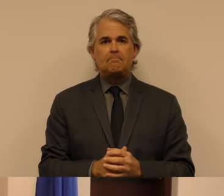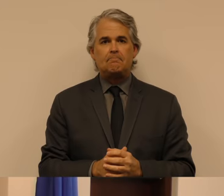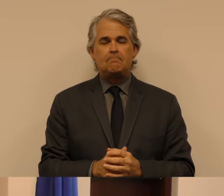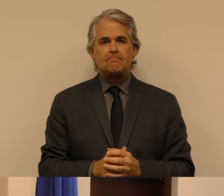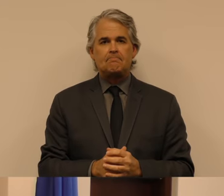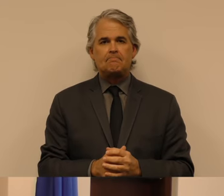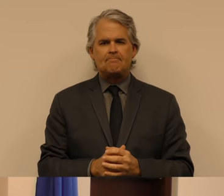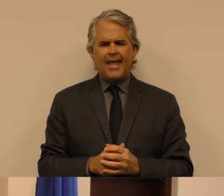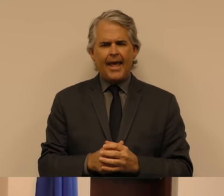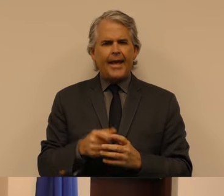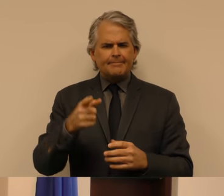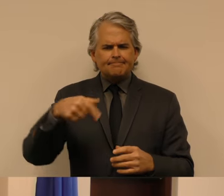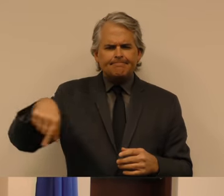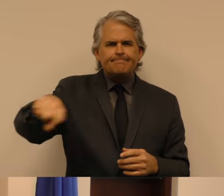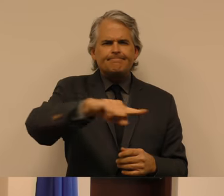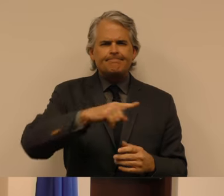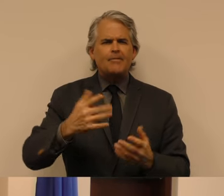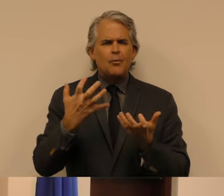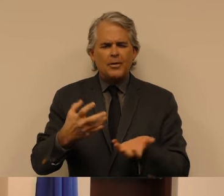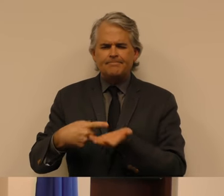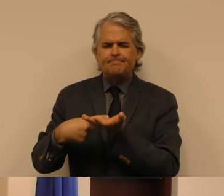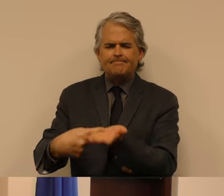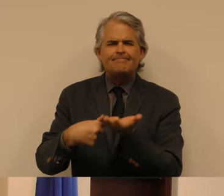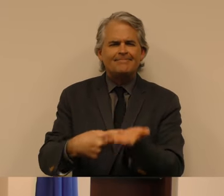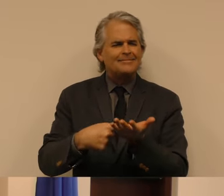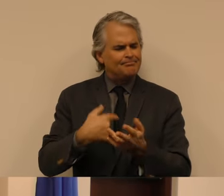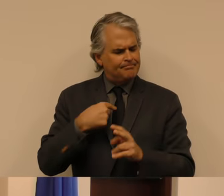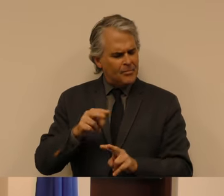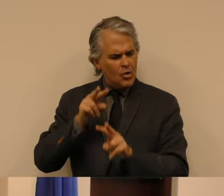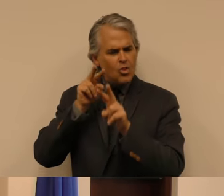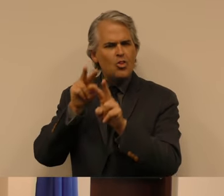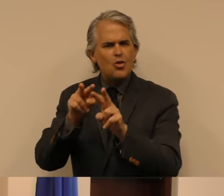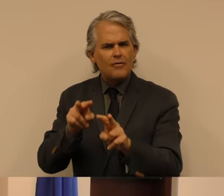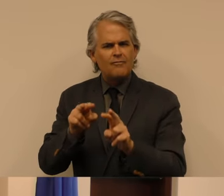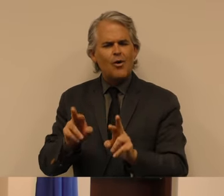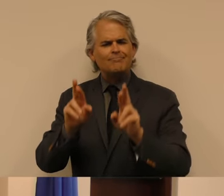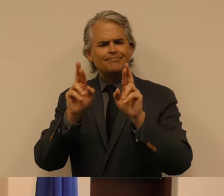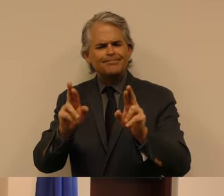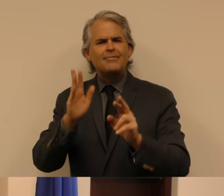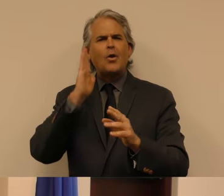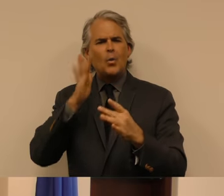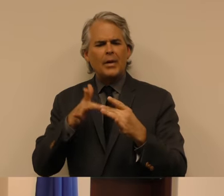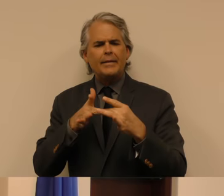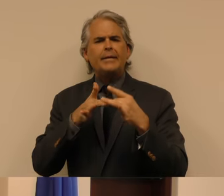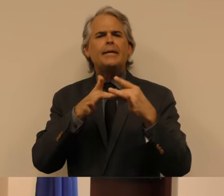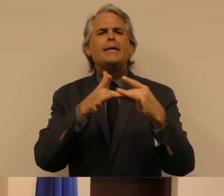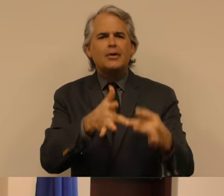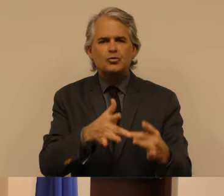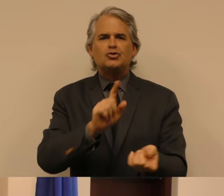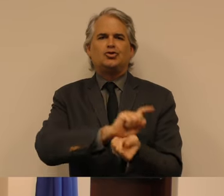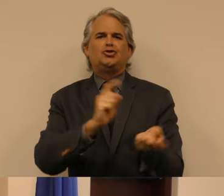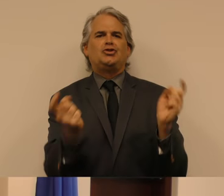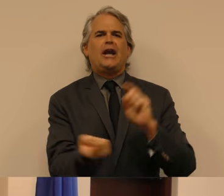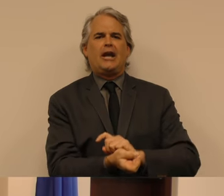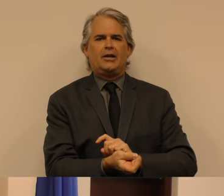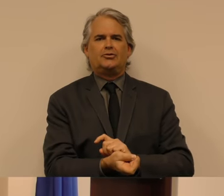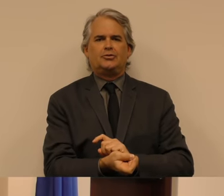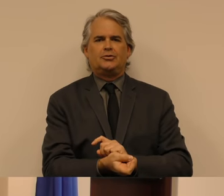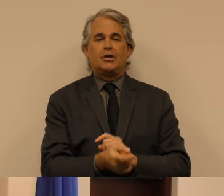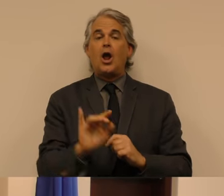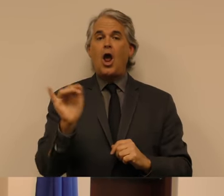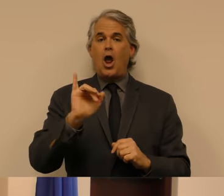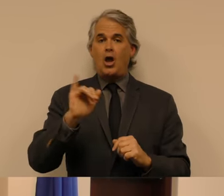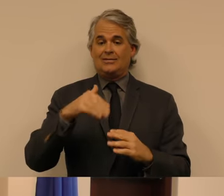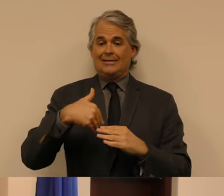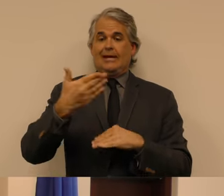meaningful dialogue that leads to real change. I also look forward to signing legislation next session that